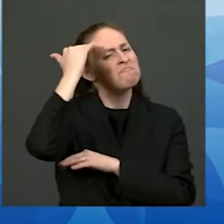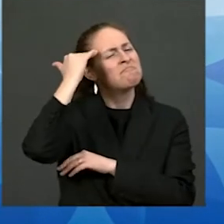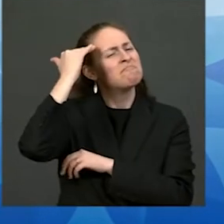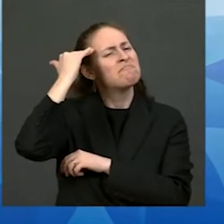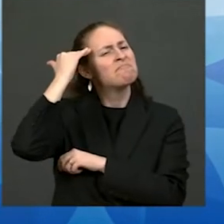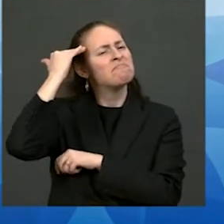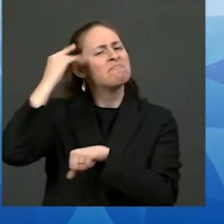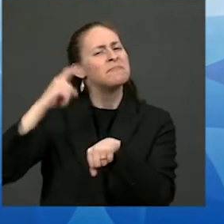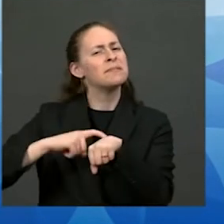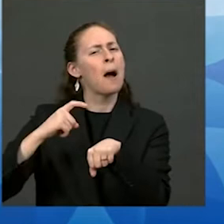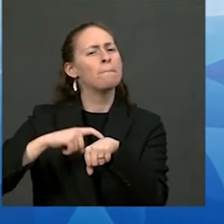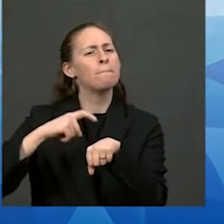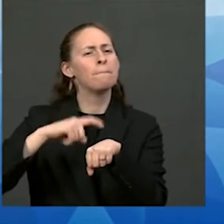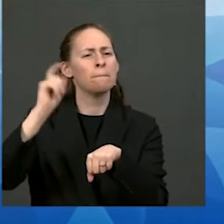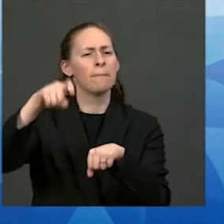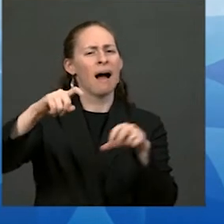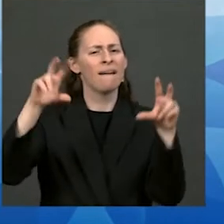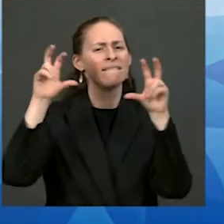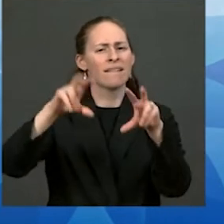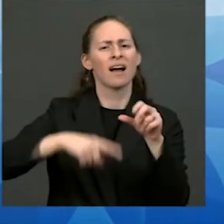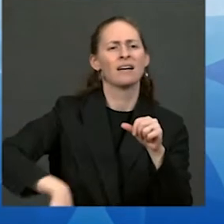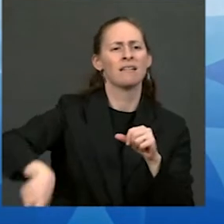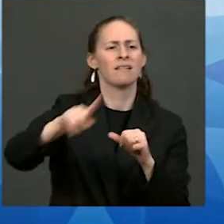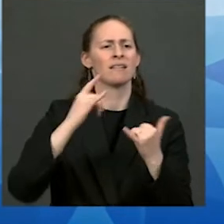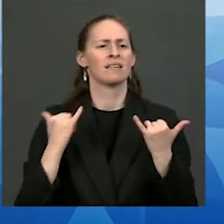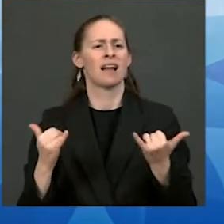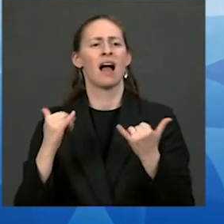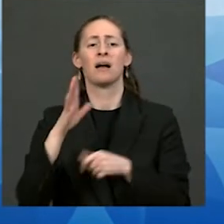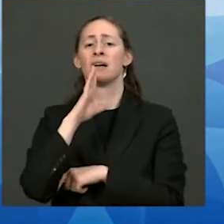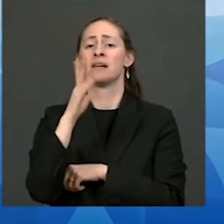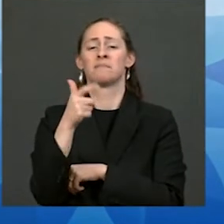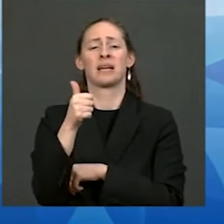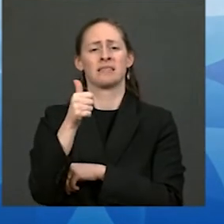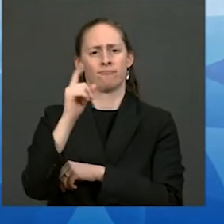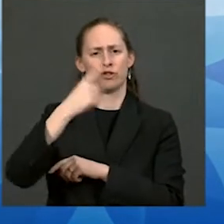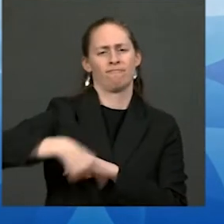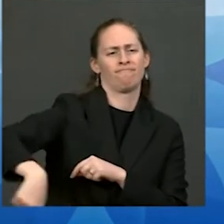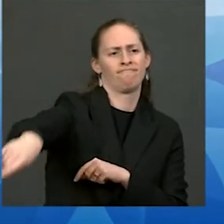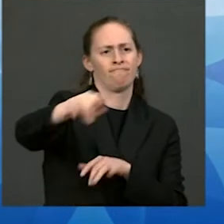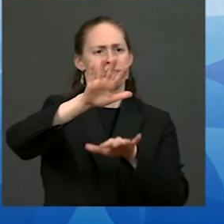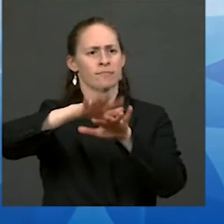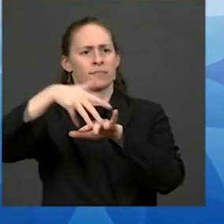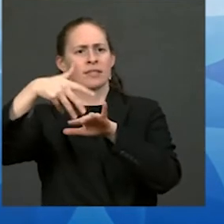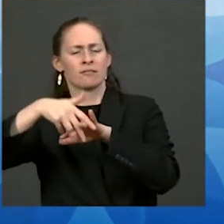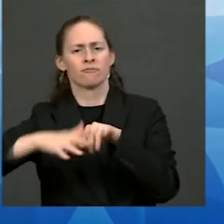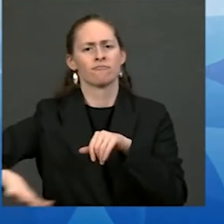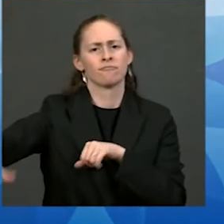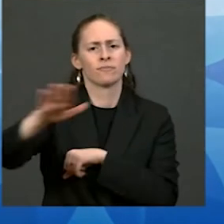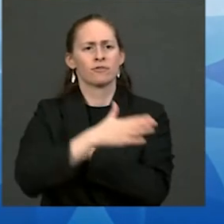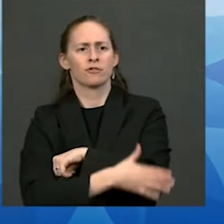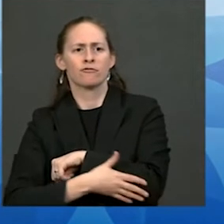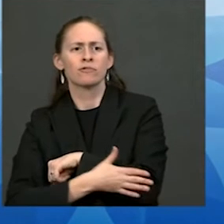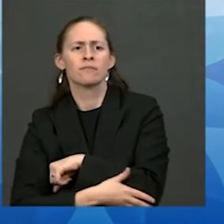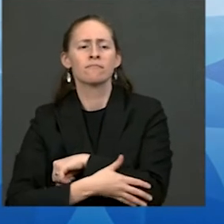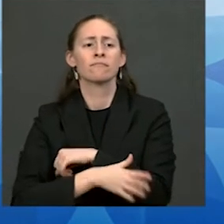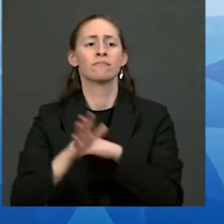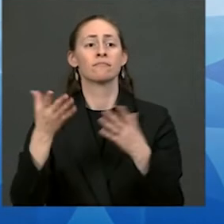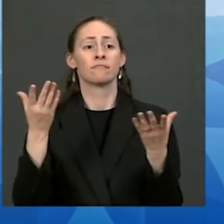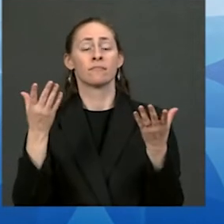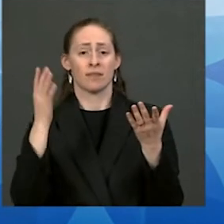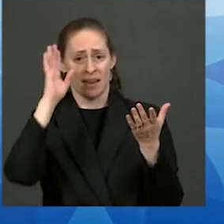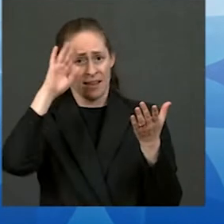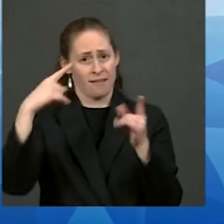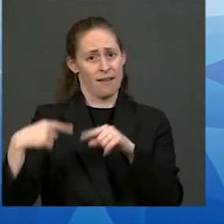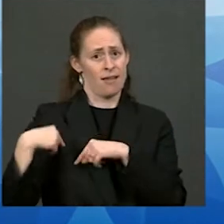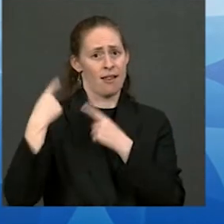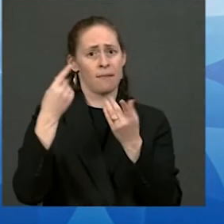nobody knows that better than Indian country tribal lands have been chronically underfunded for generations and so I'm very proud